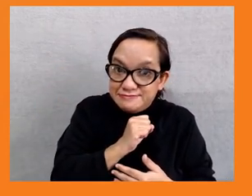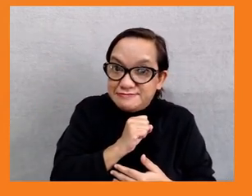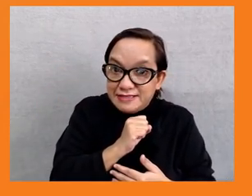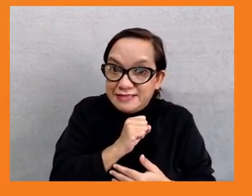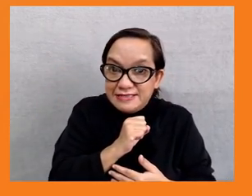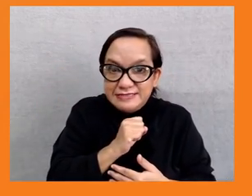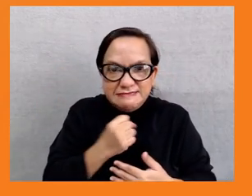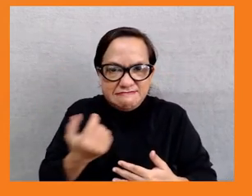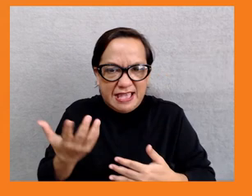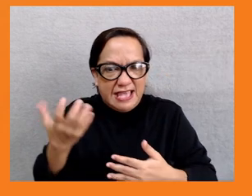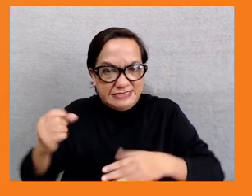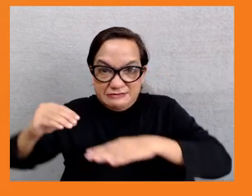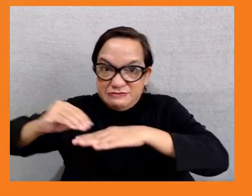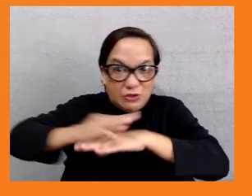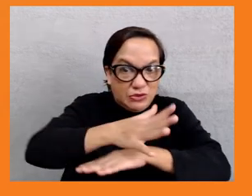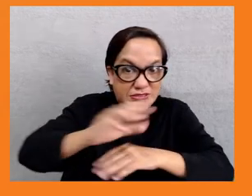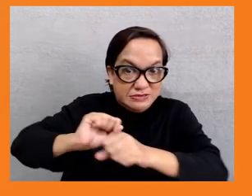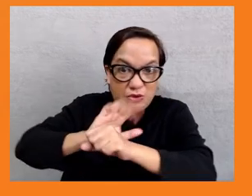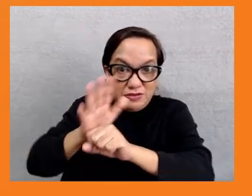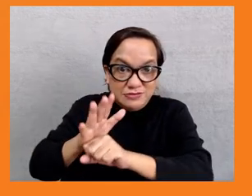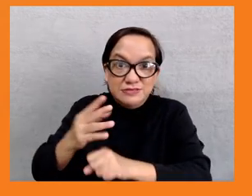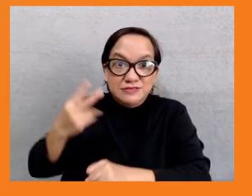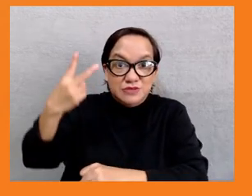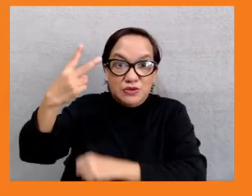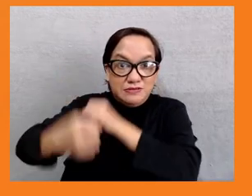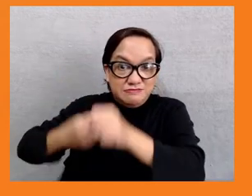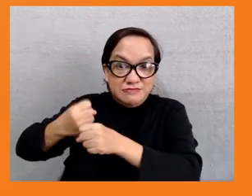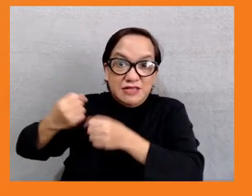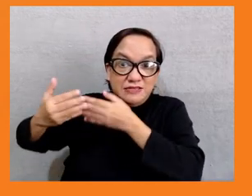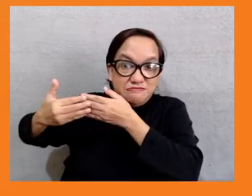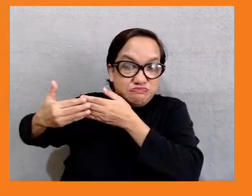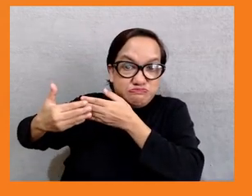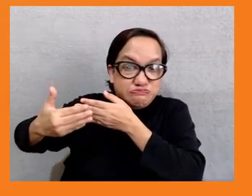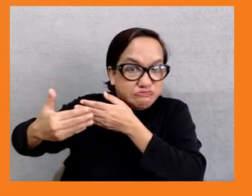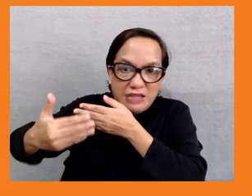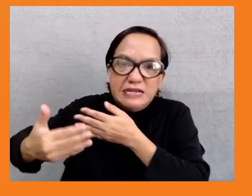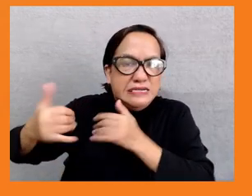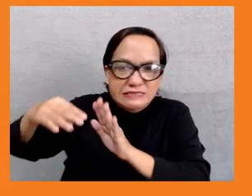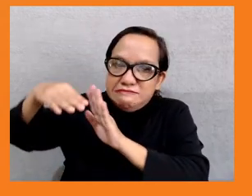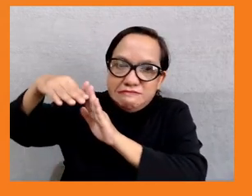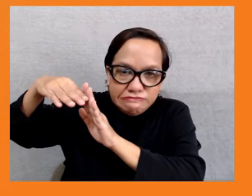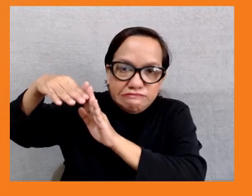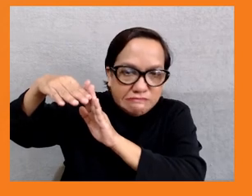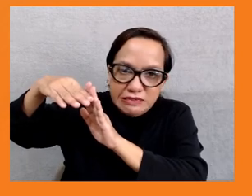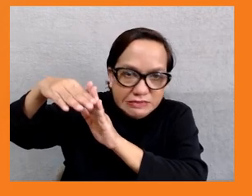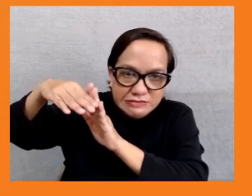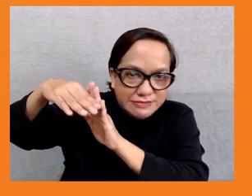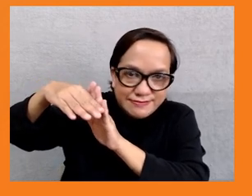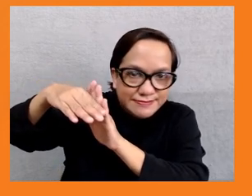increased poverty by 75 to 80 million poor at the time. But as growth has recovered,